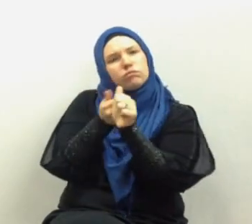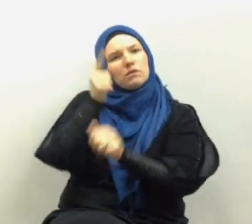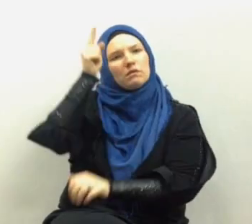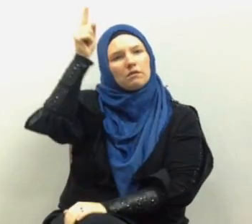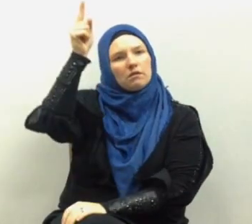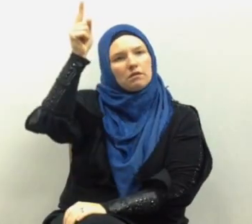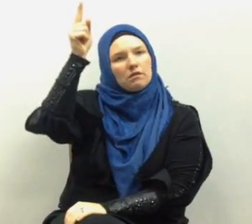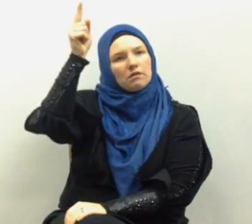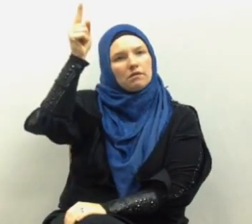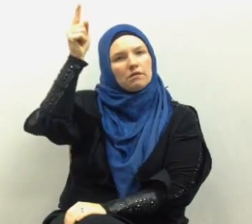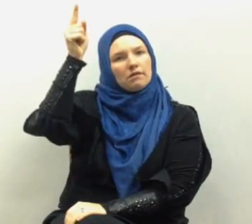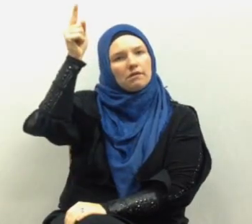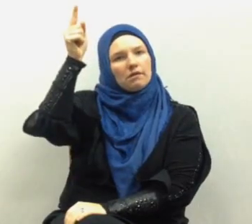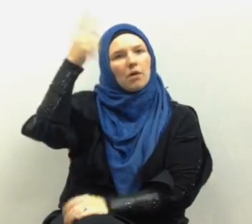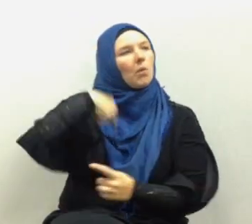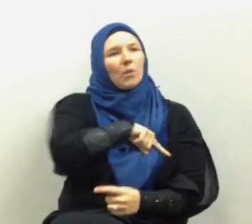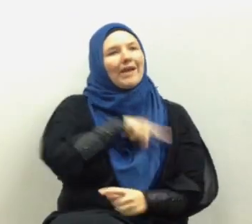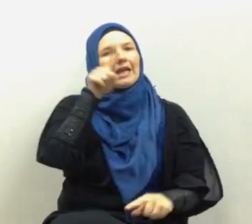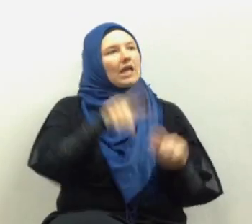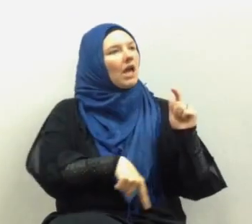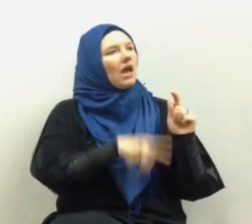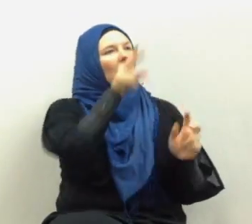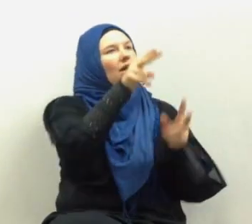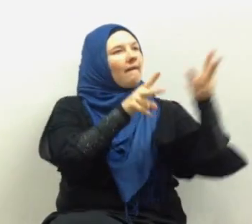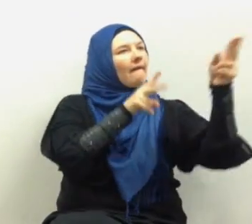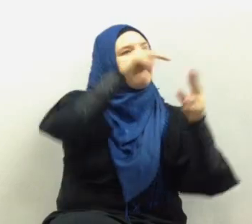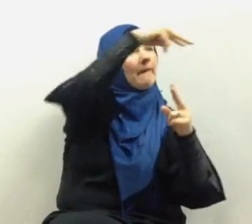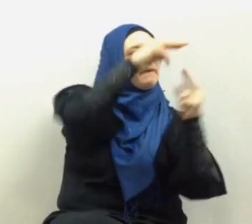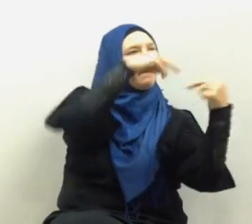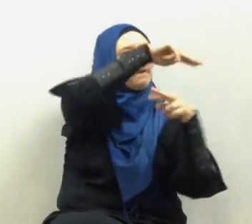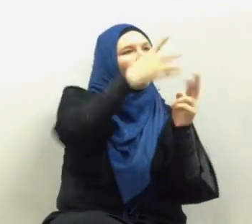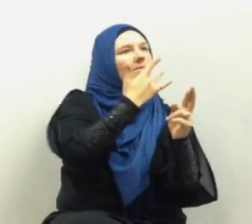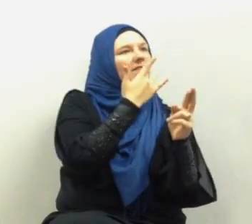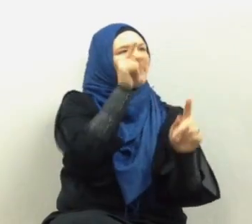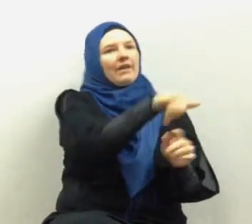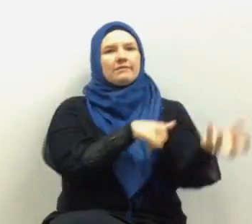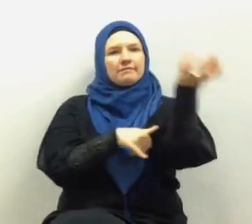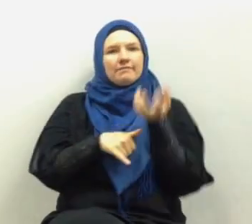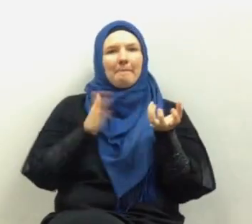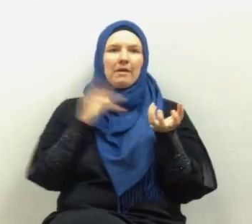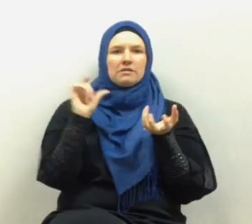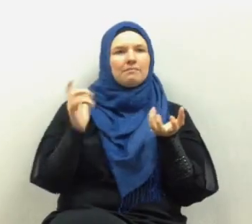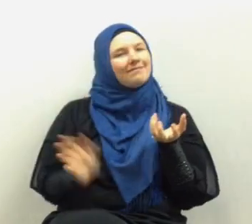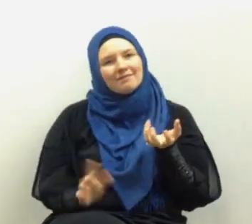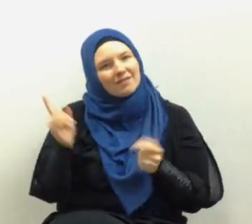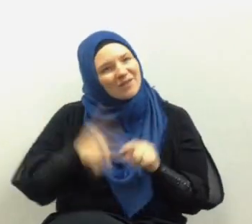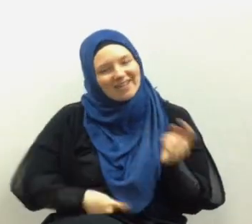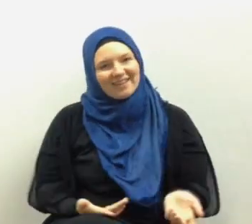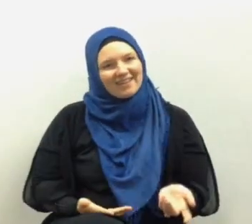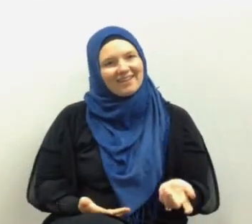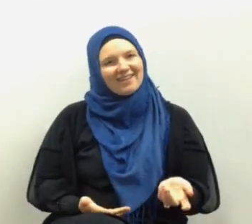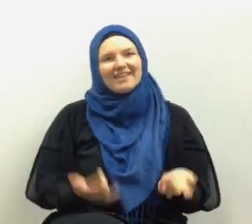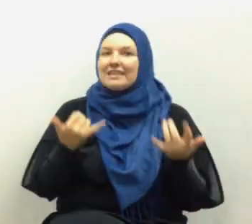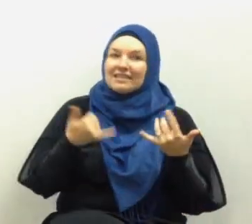is not going to be subject to our whims and desires it's always going to be the